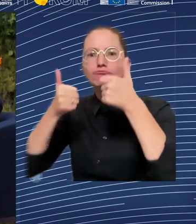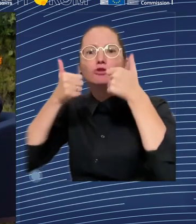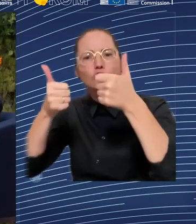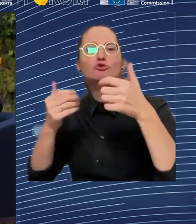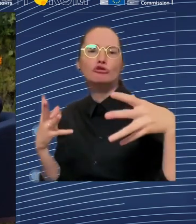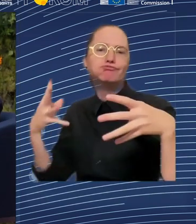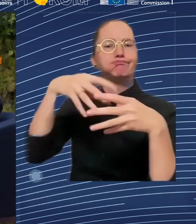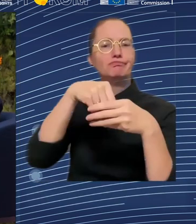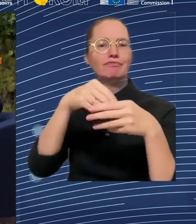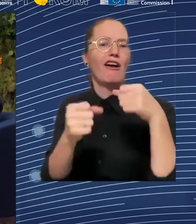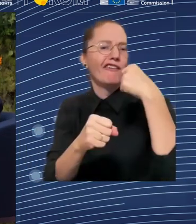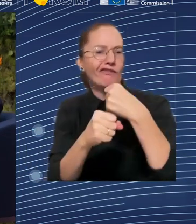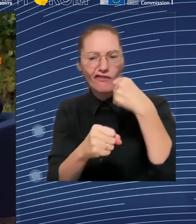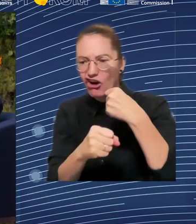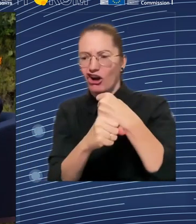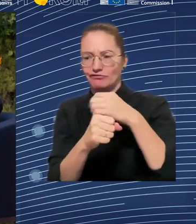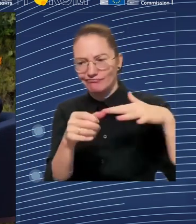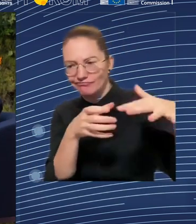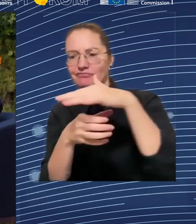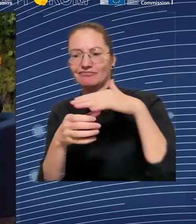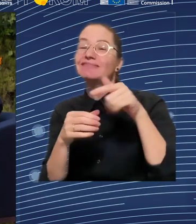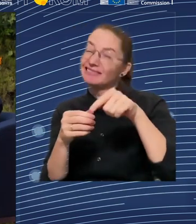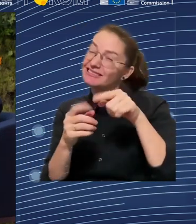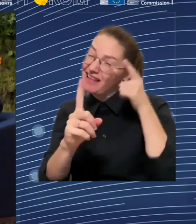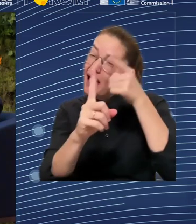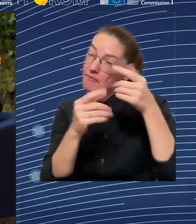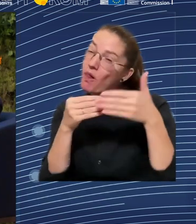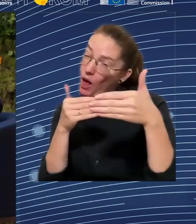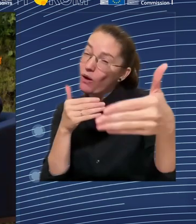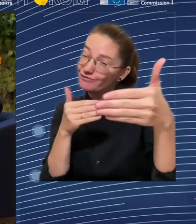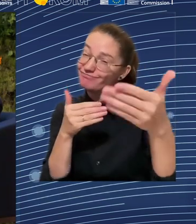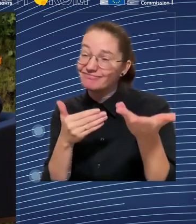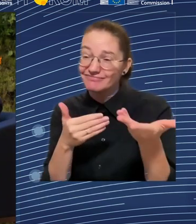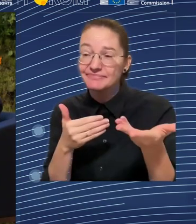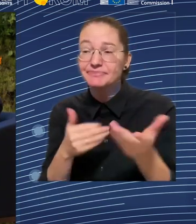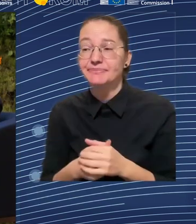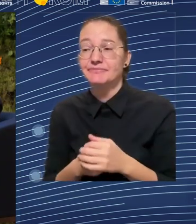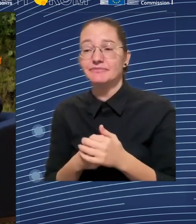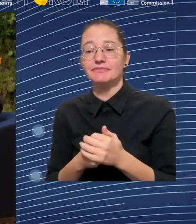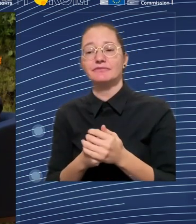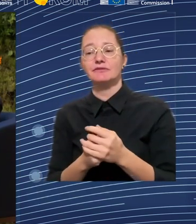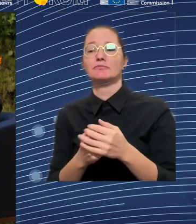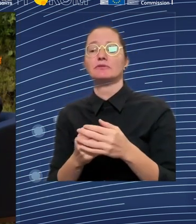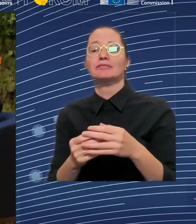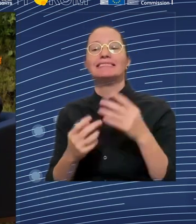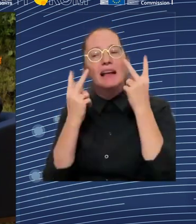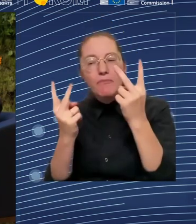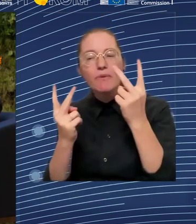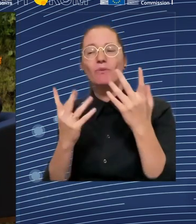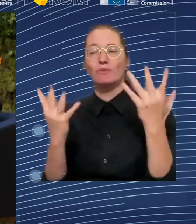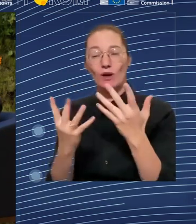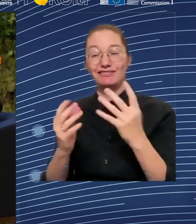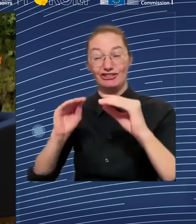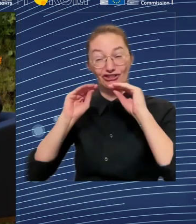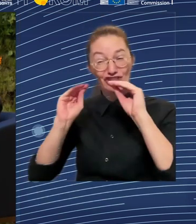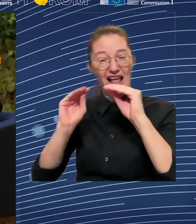think about adults is we need to build stronger recognition of prior learning. So we need to build on the skills that they